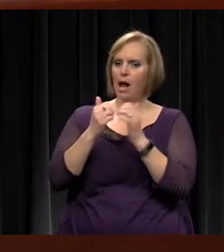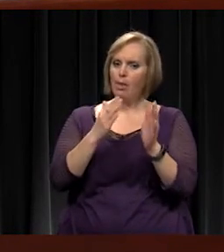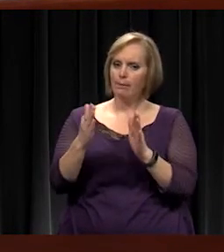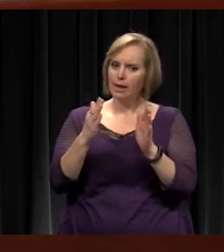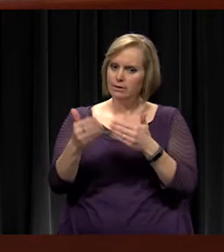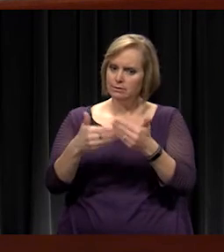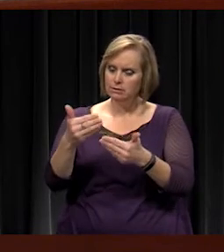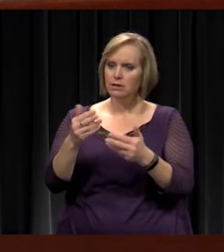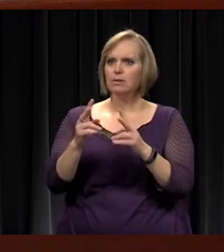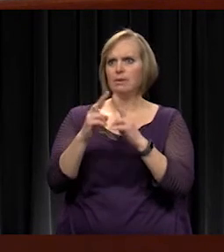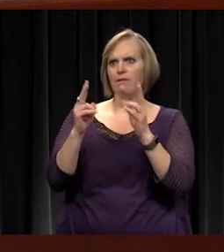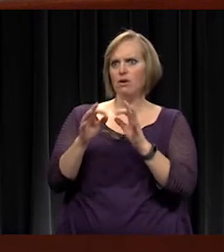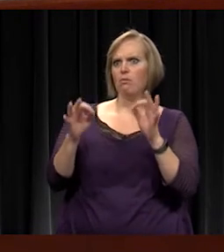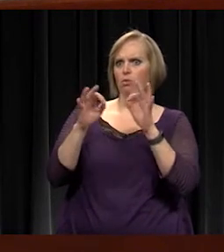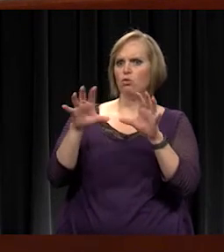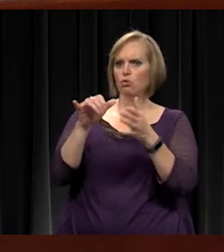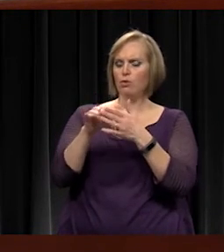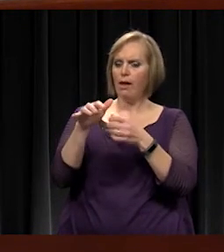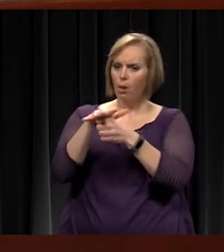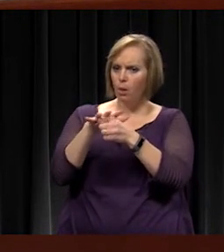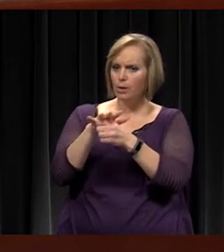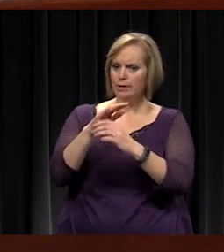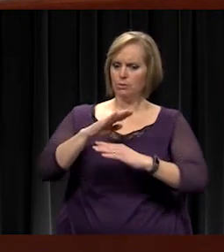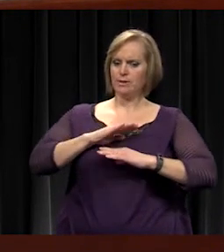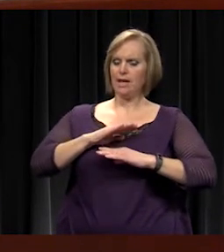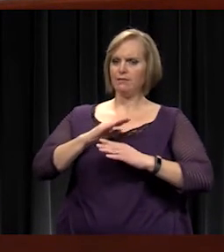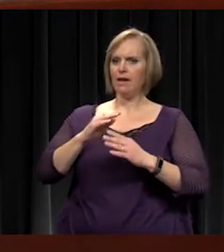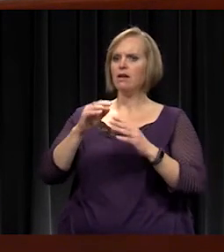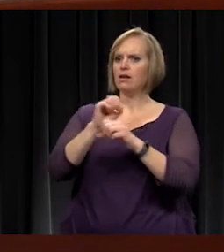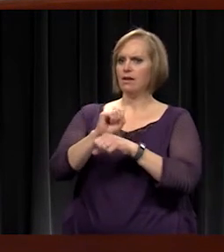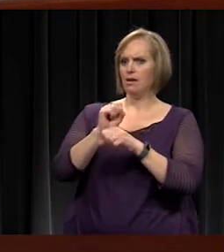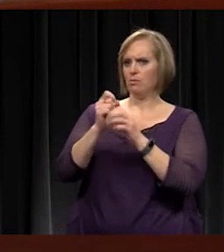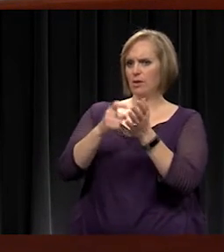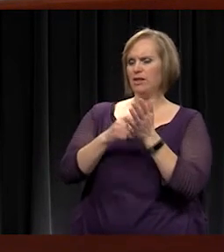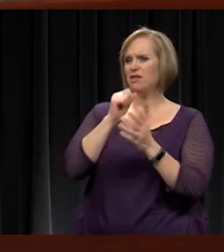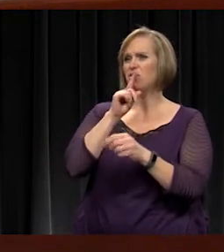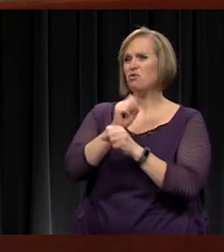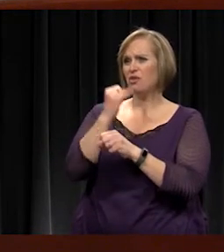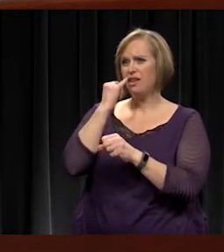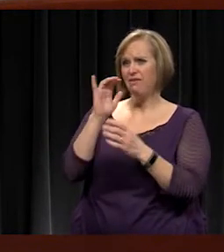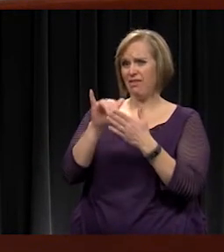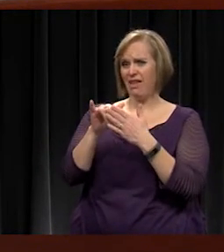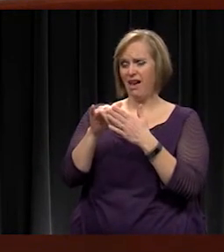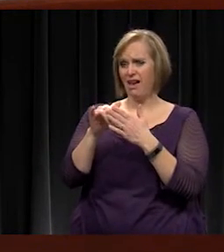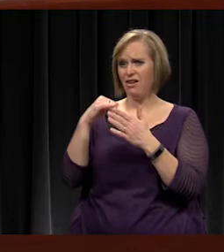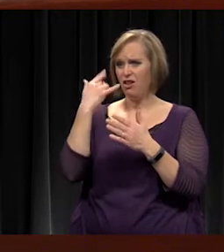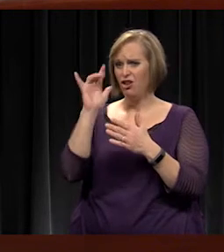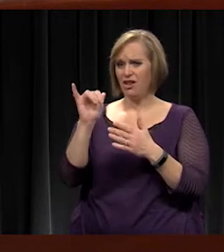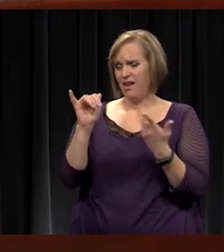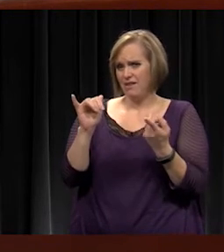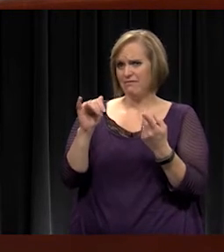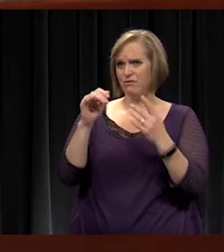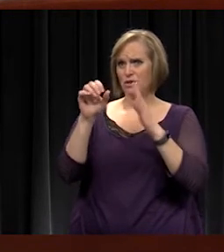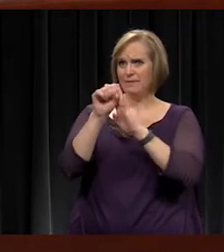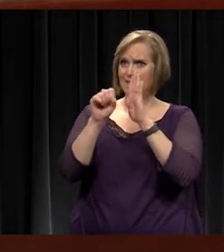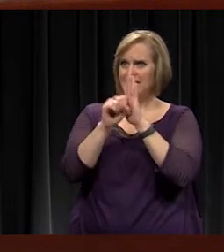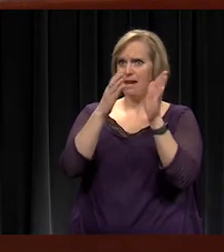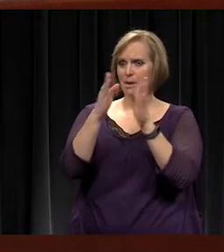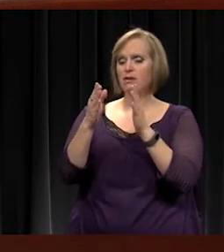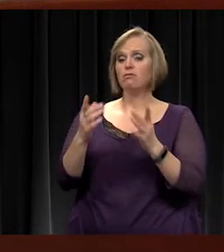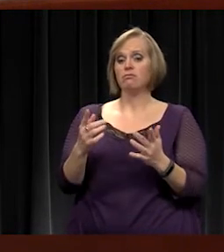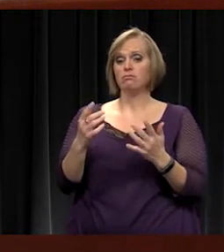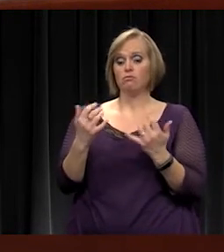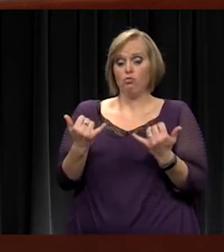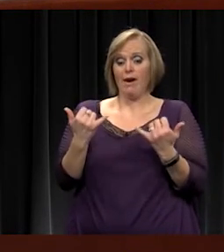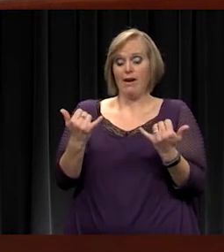that we try to do that locally to meet the needs of our employees. So, we're not sure how that might work if you go to a state plan. There currently is a state plan for health